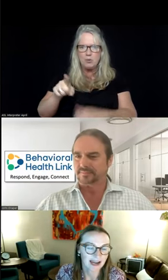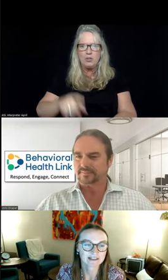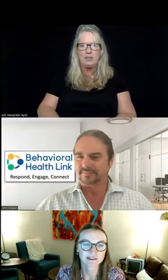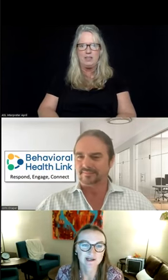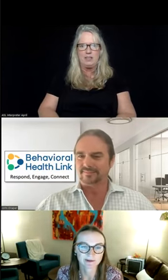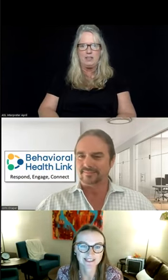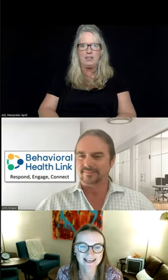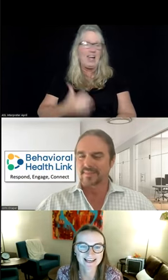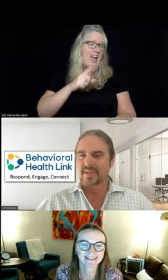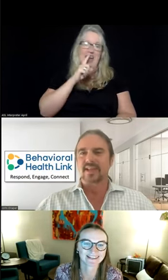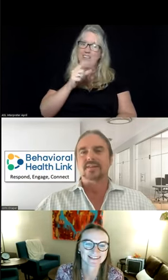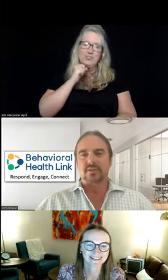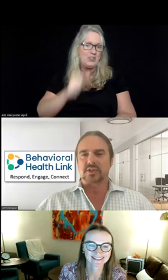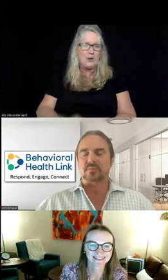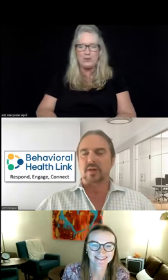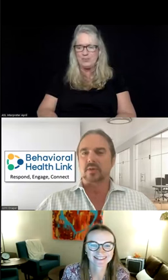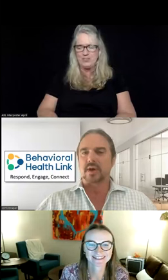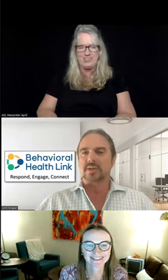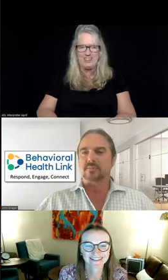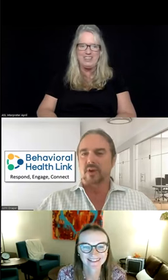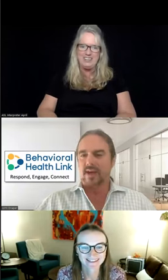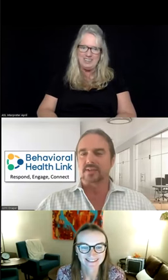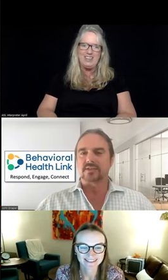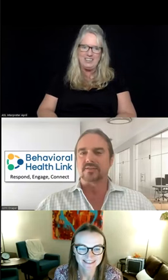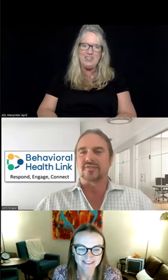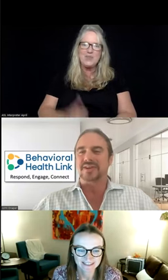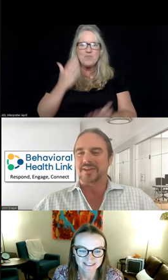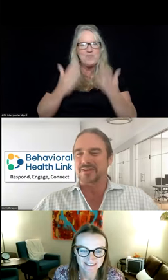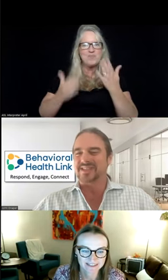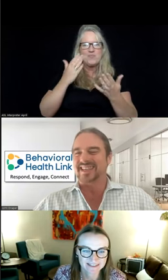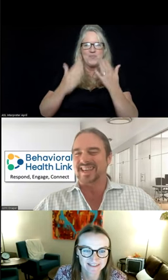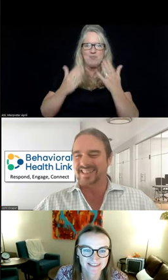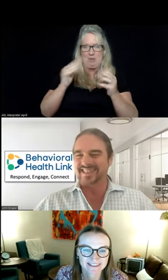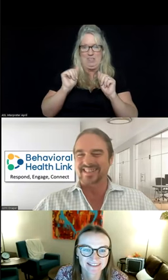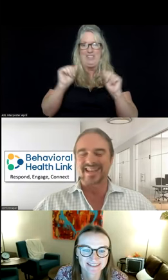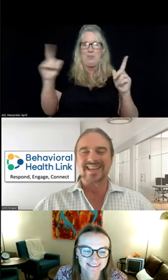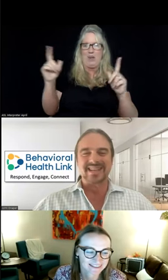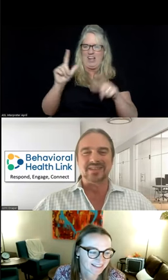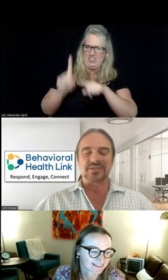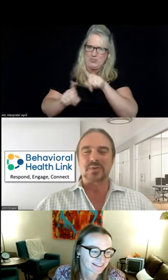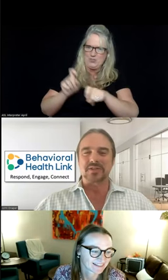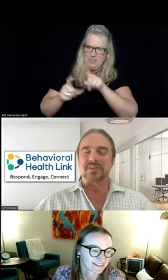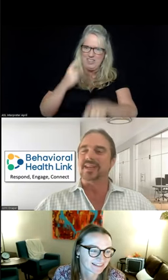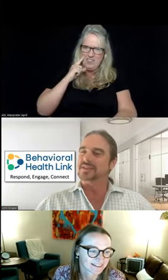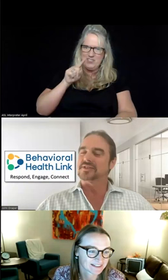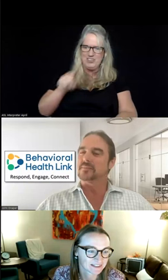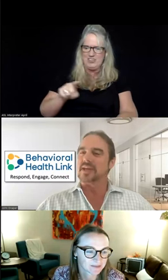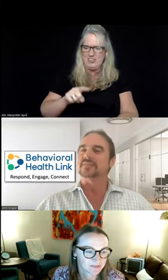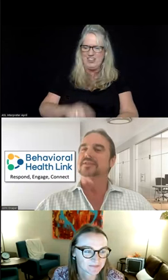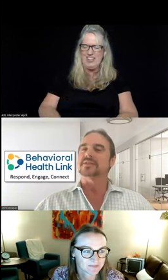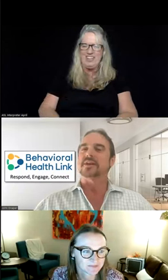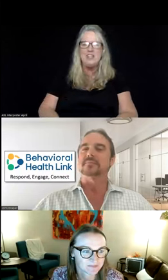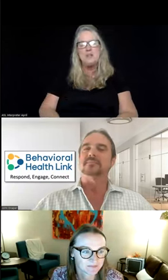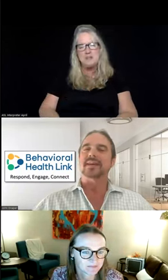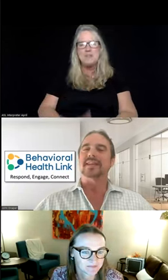I actually don't. This is probably quite a surprise for you to get this question. It has some